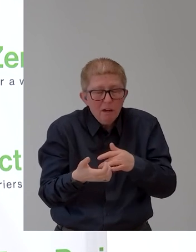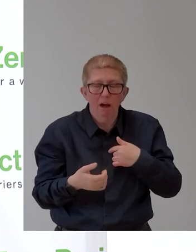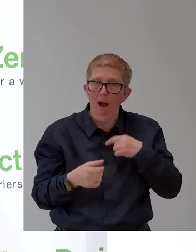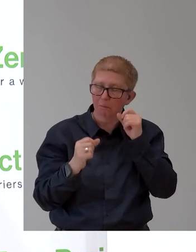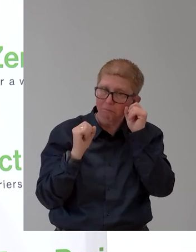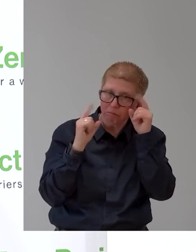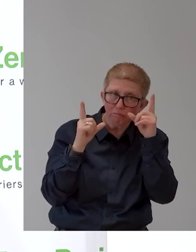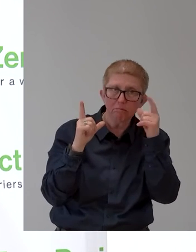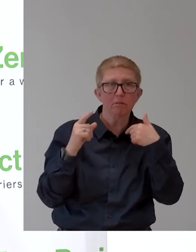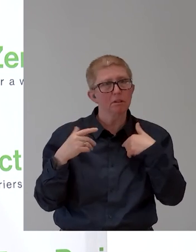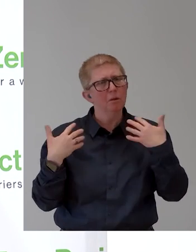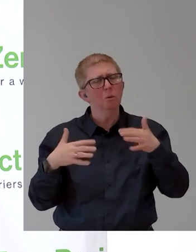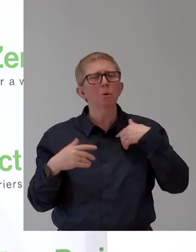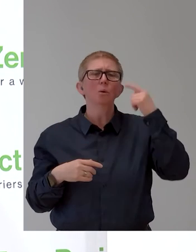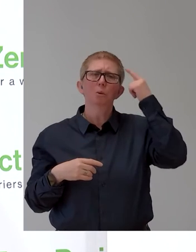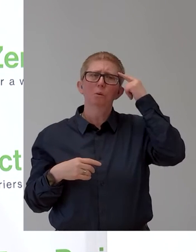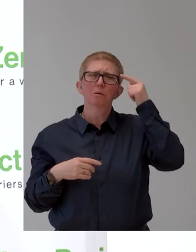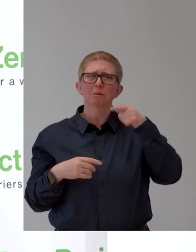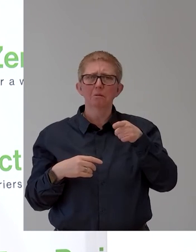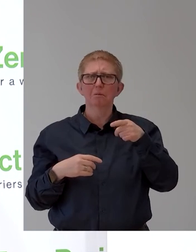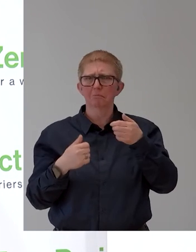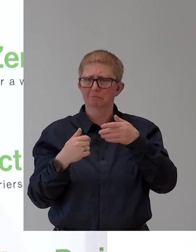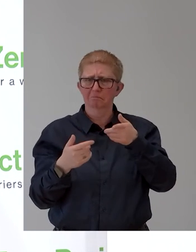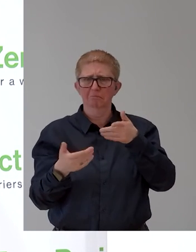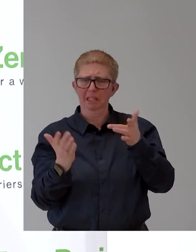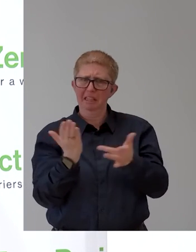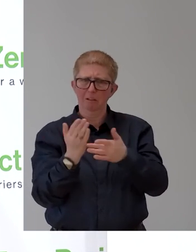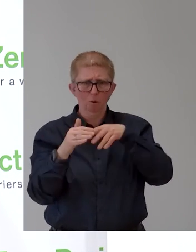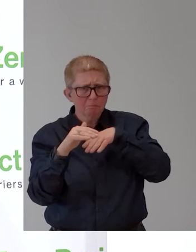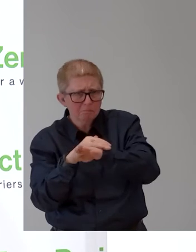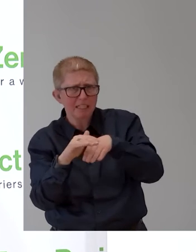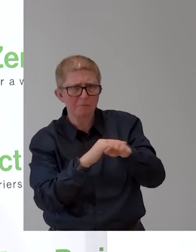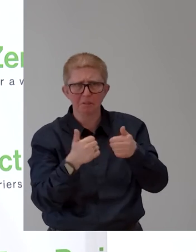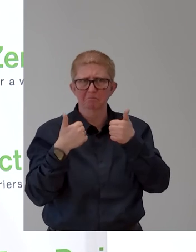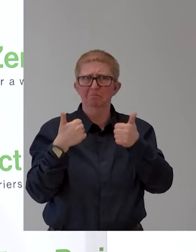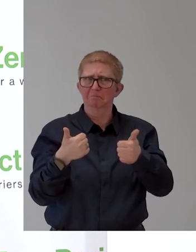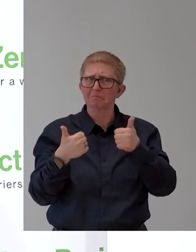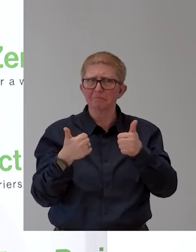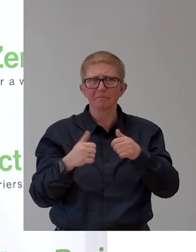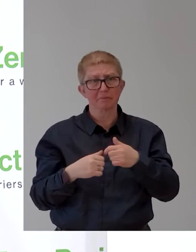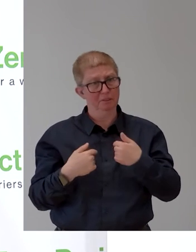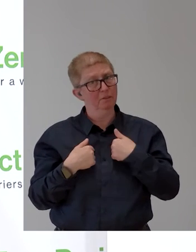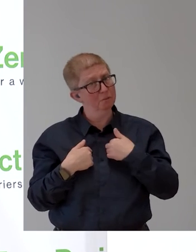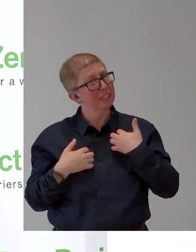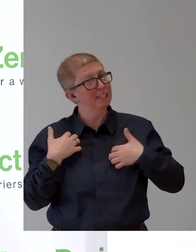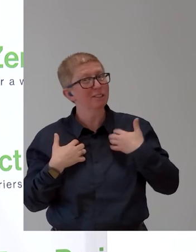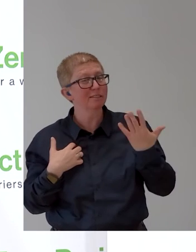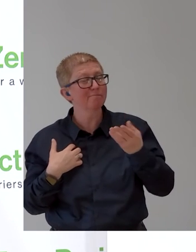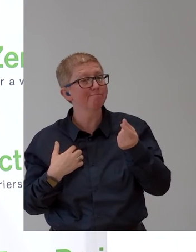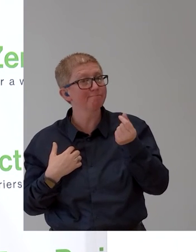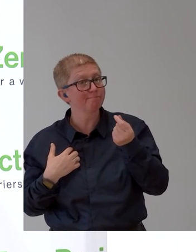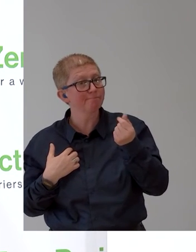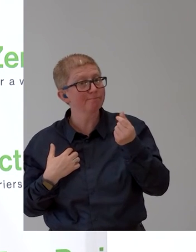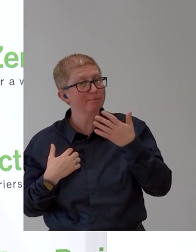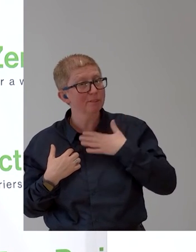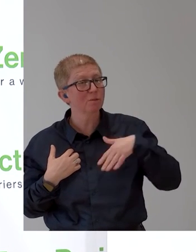approach. I would just be interested to know about the costs, how costly it